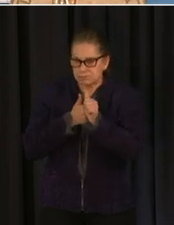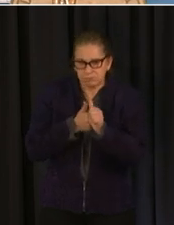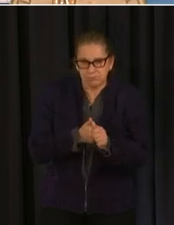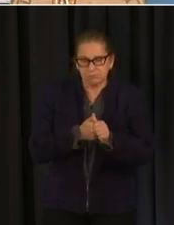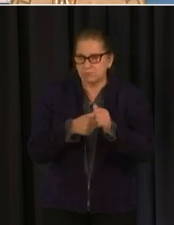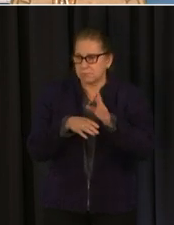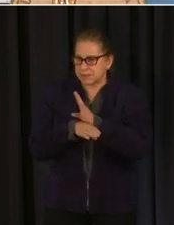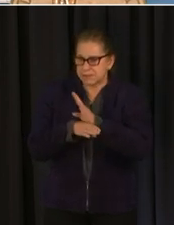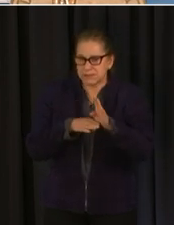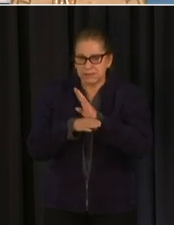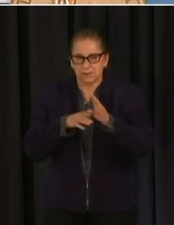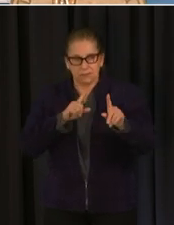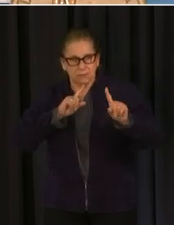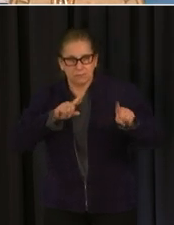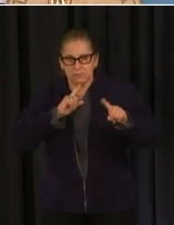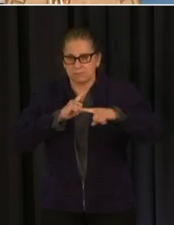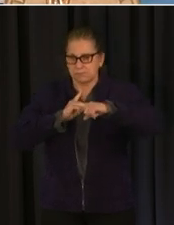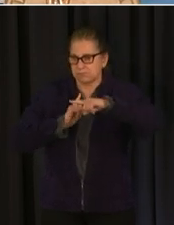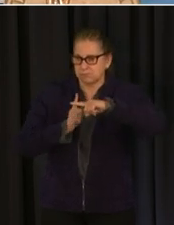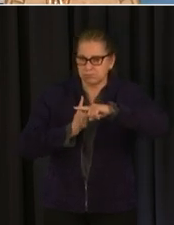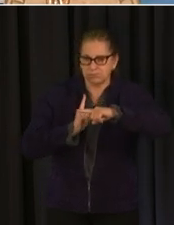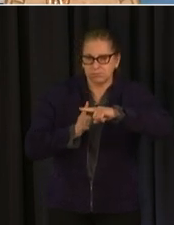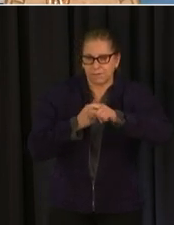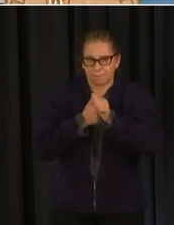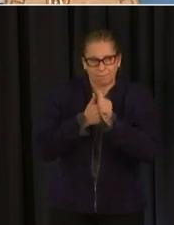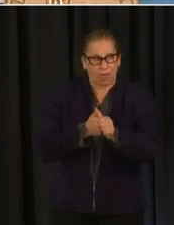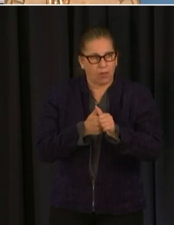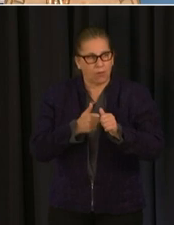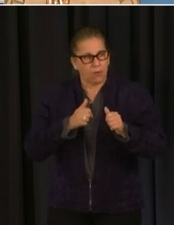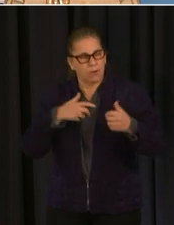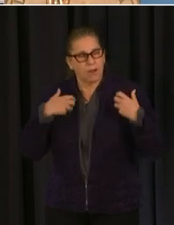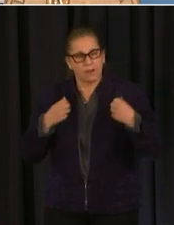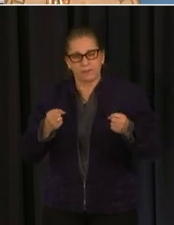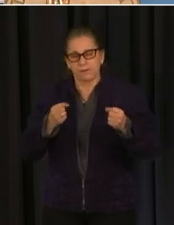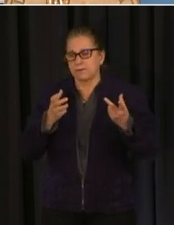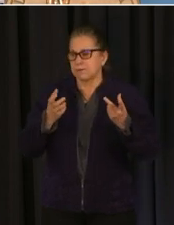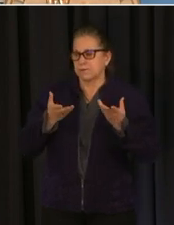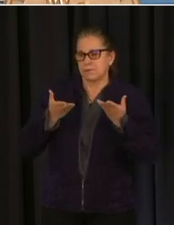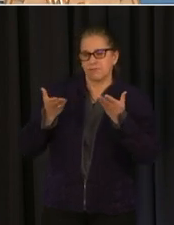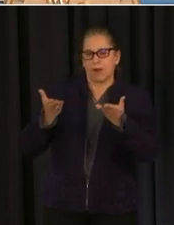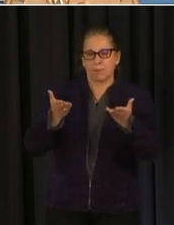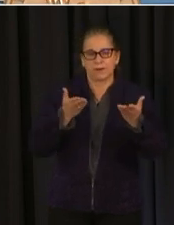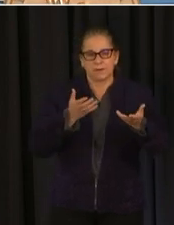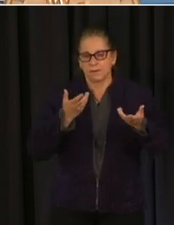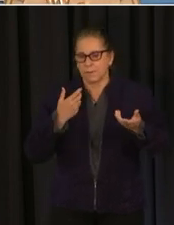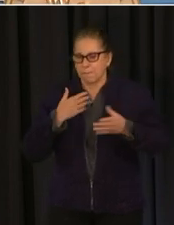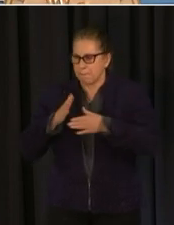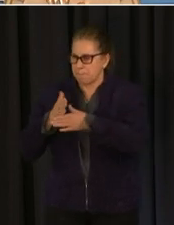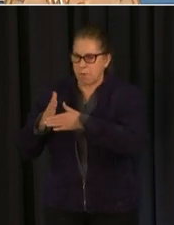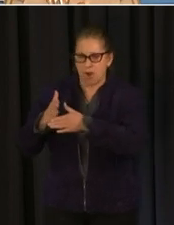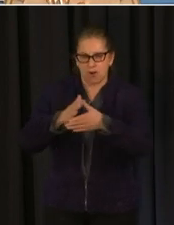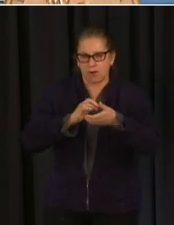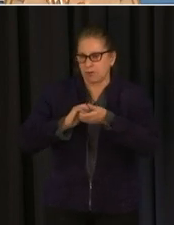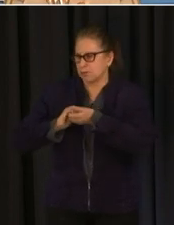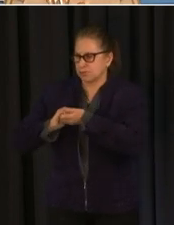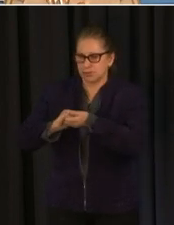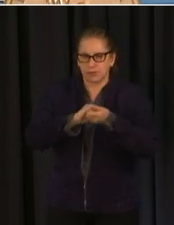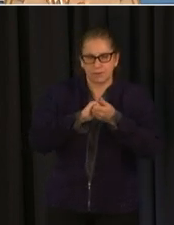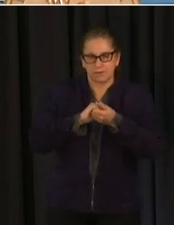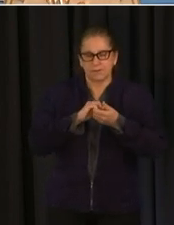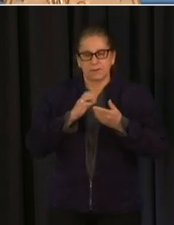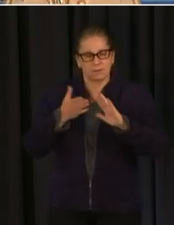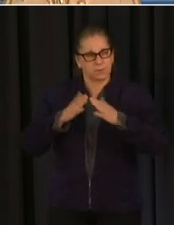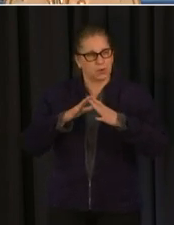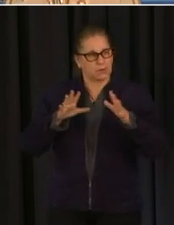who have followed health guidance and have worked together to help protect our community